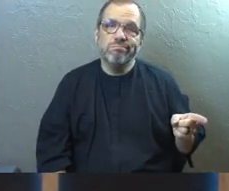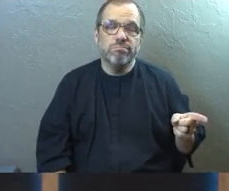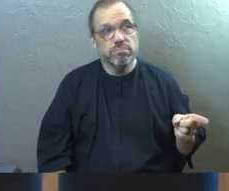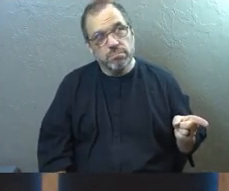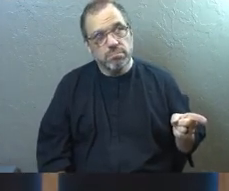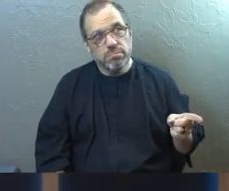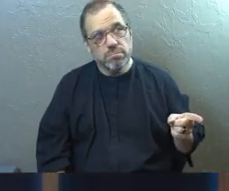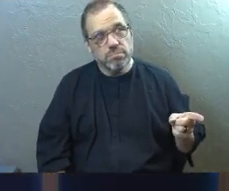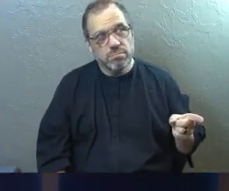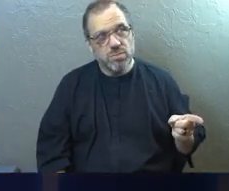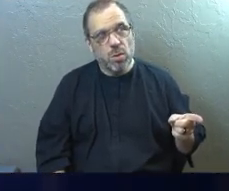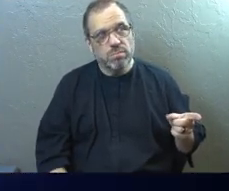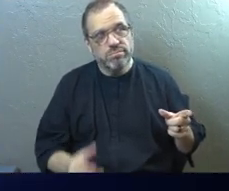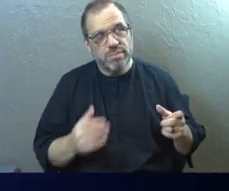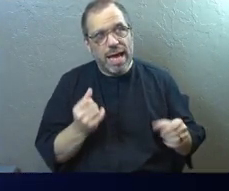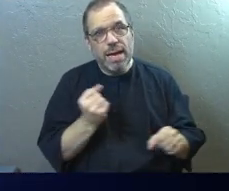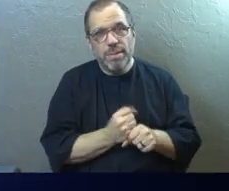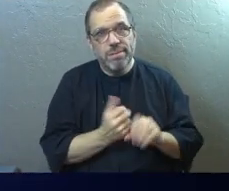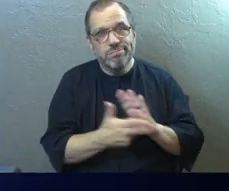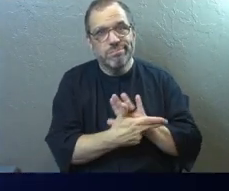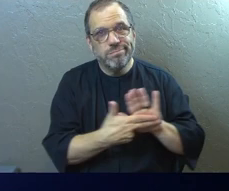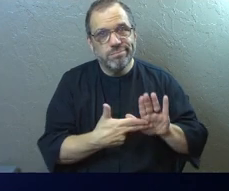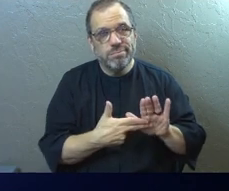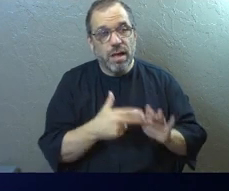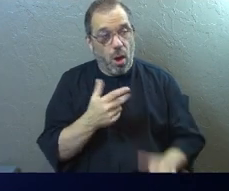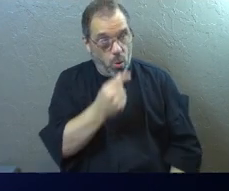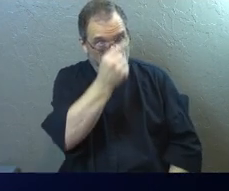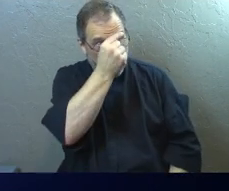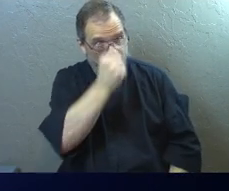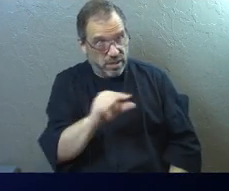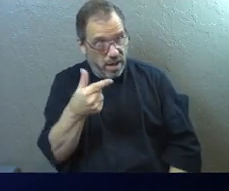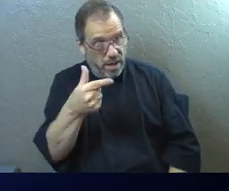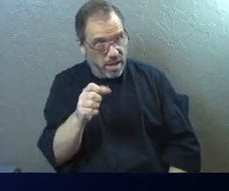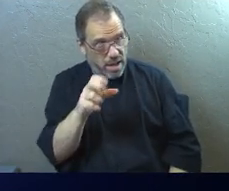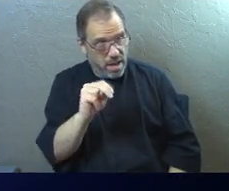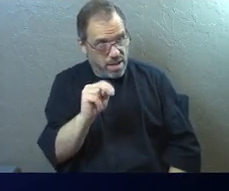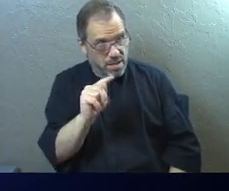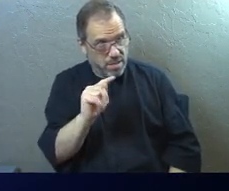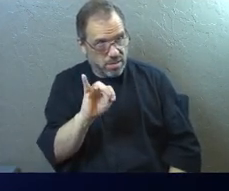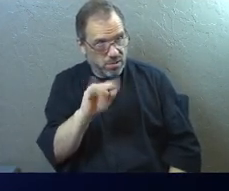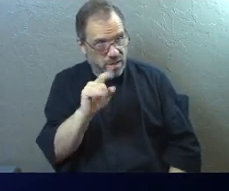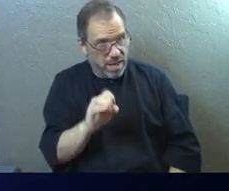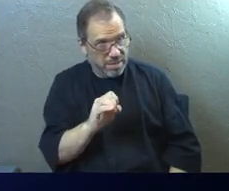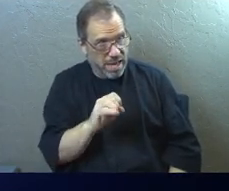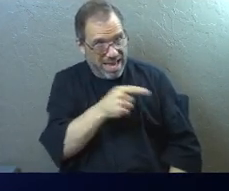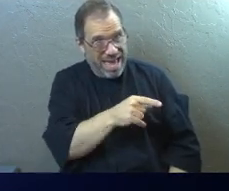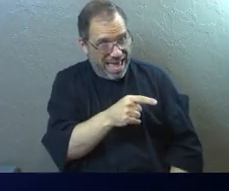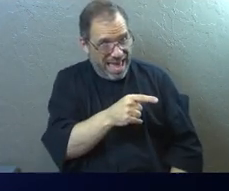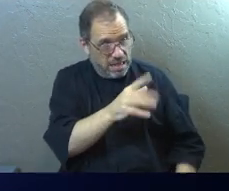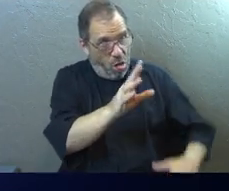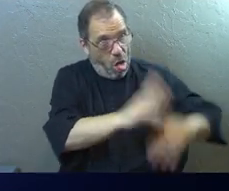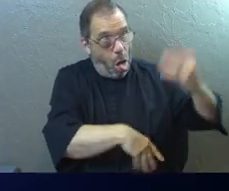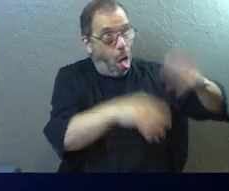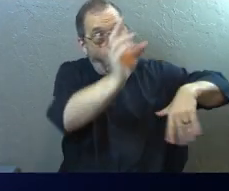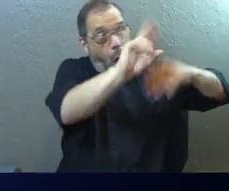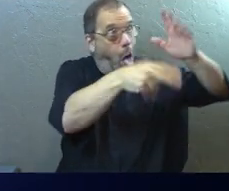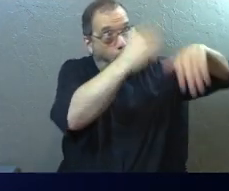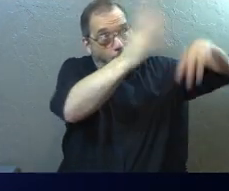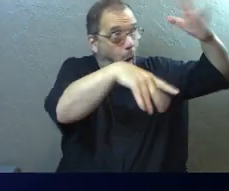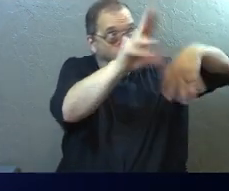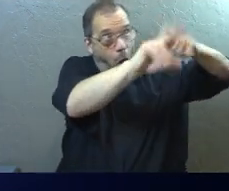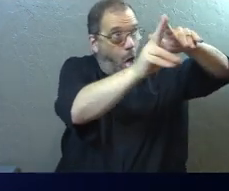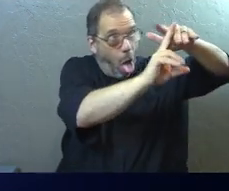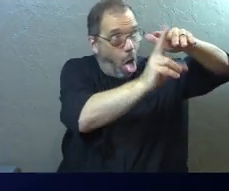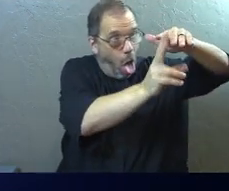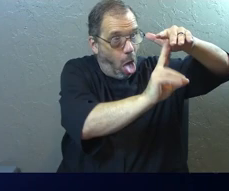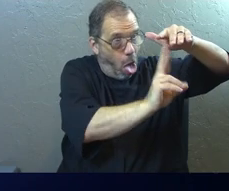So they had codified it. If they're a Gentile and they're literally flailing, drowning in